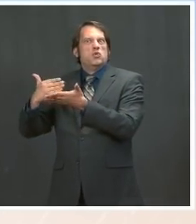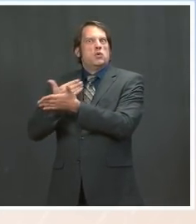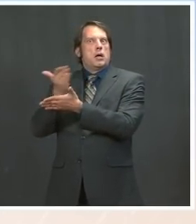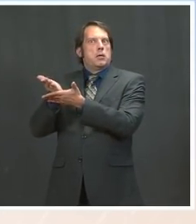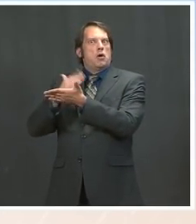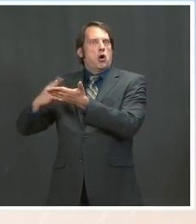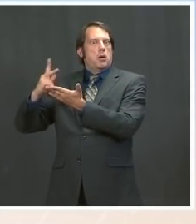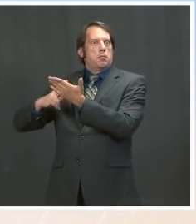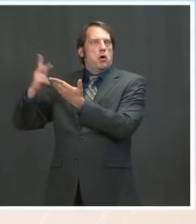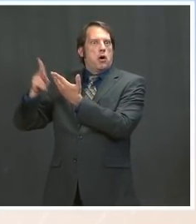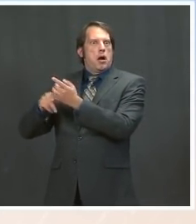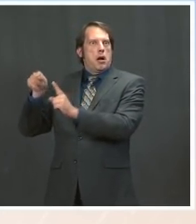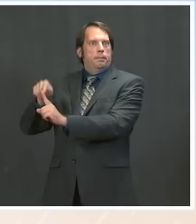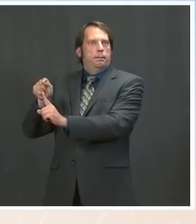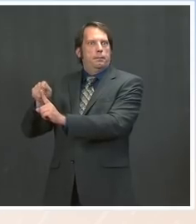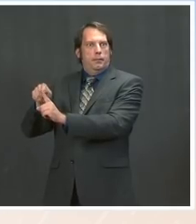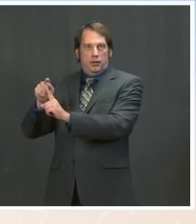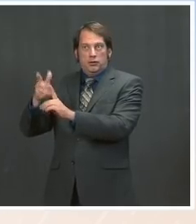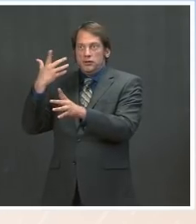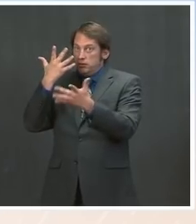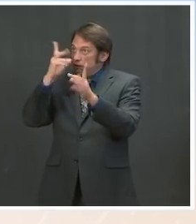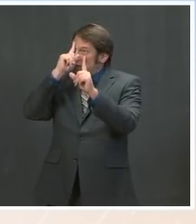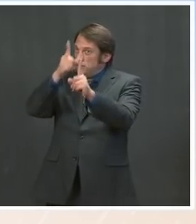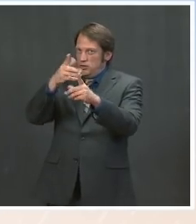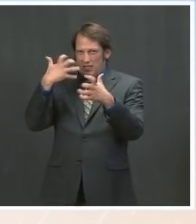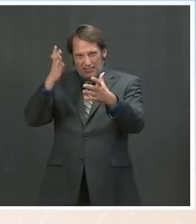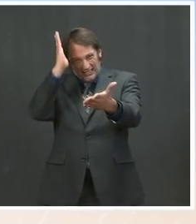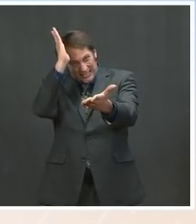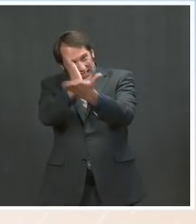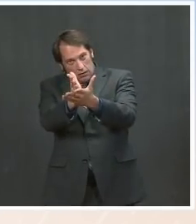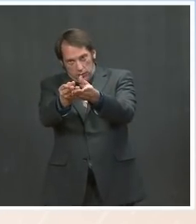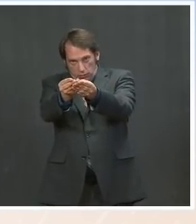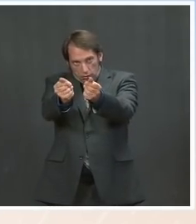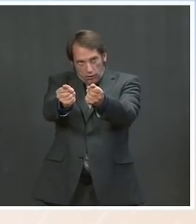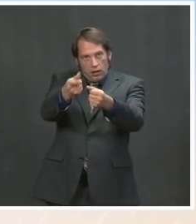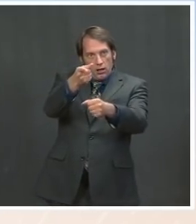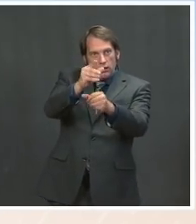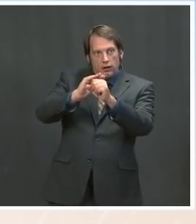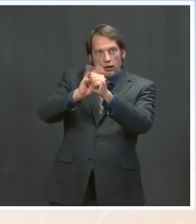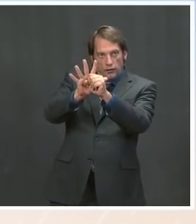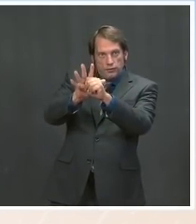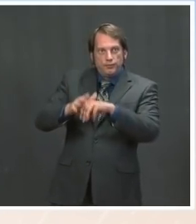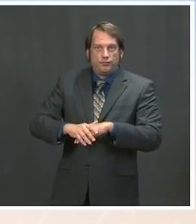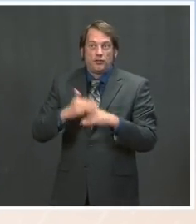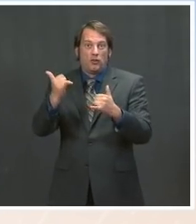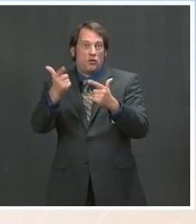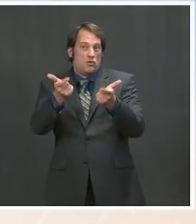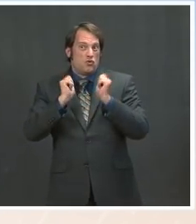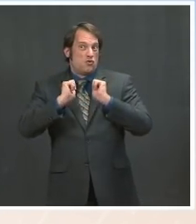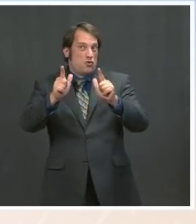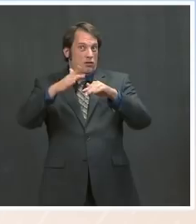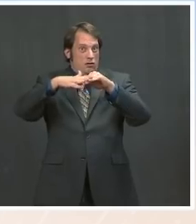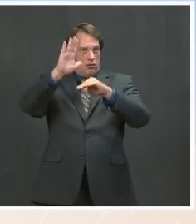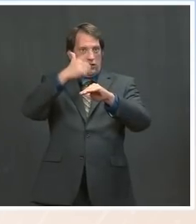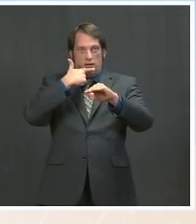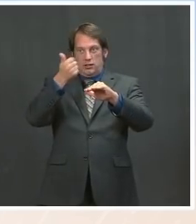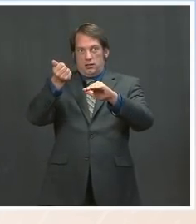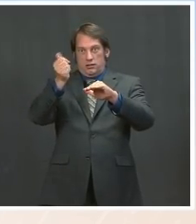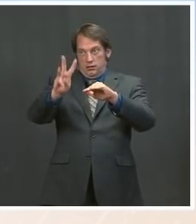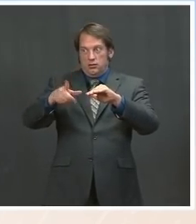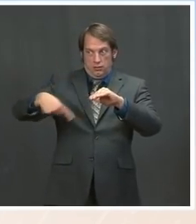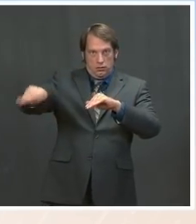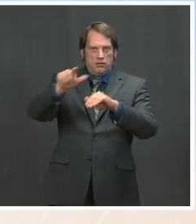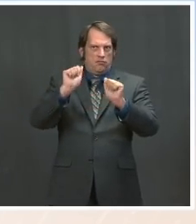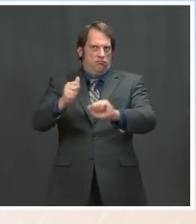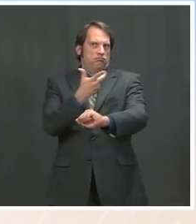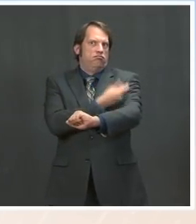to put the pandemic behind us. Starting today, everyone is 16 years and older, and every state is eligible for the vaccine.